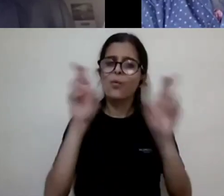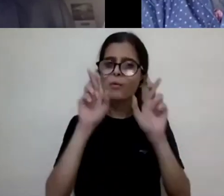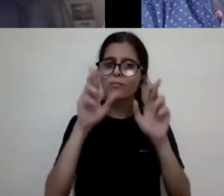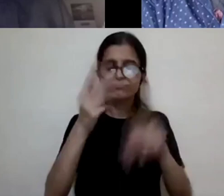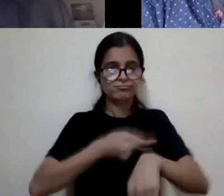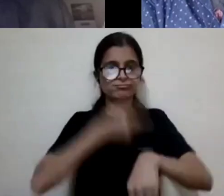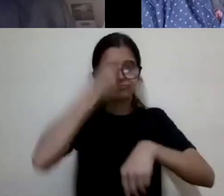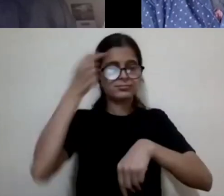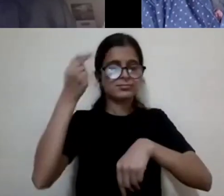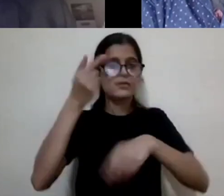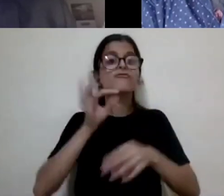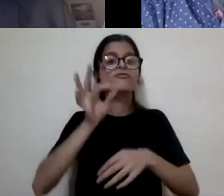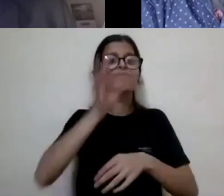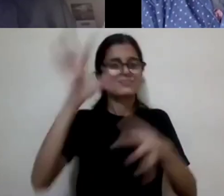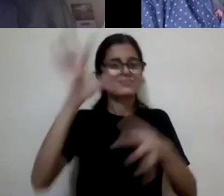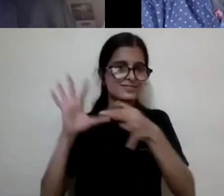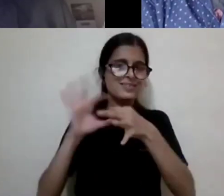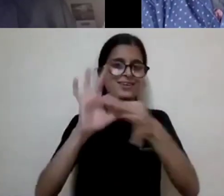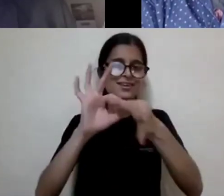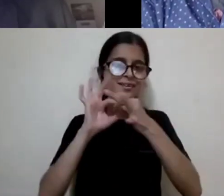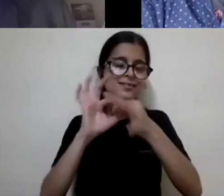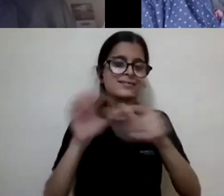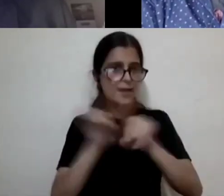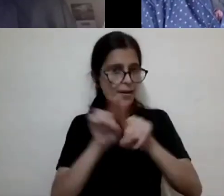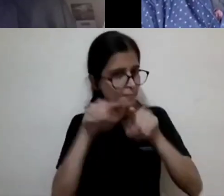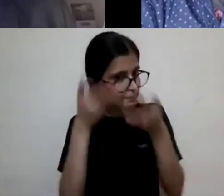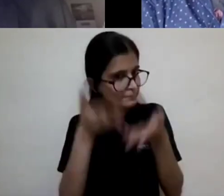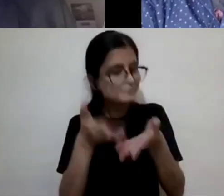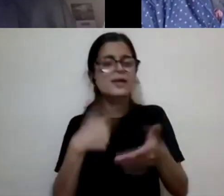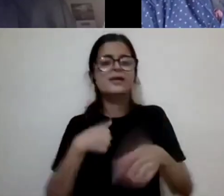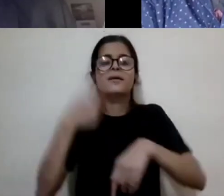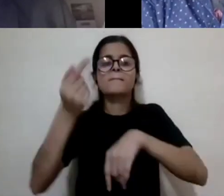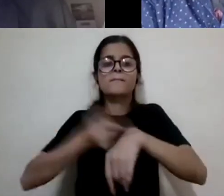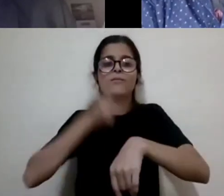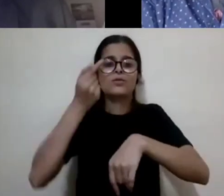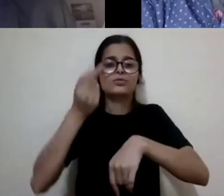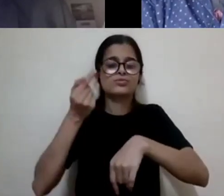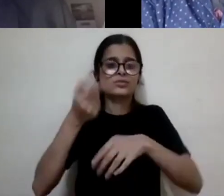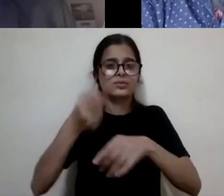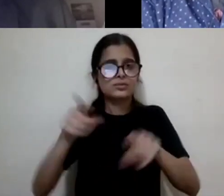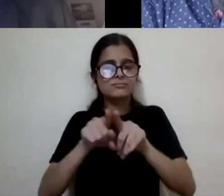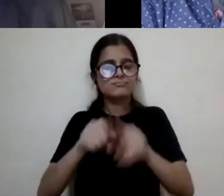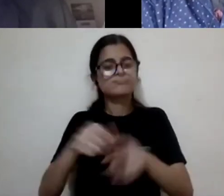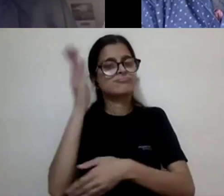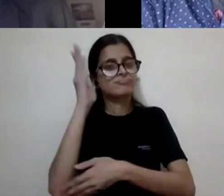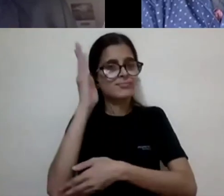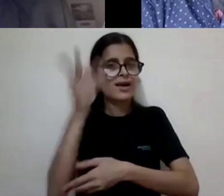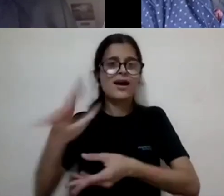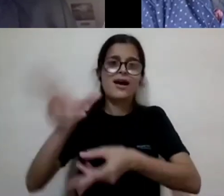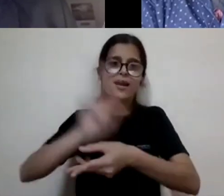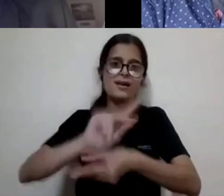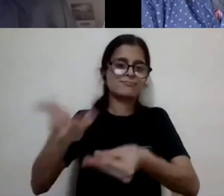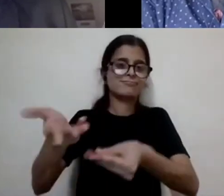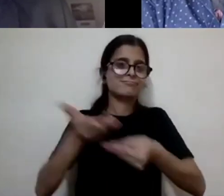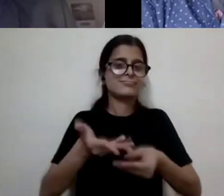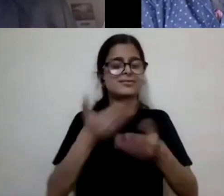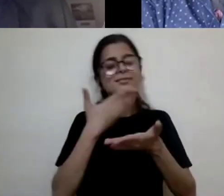connect in future and the opportunity to host you once again. Thank you. Thank you so much.